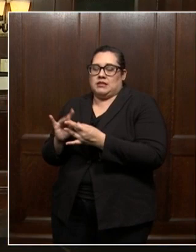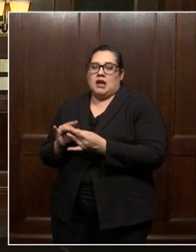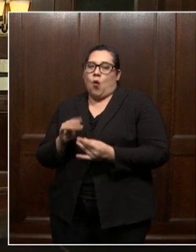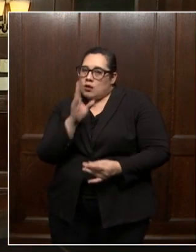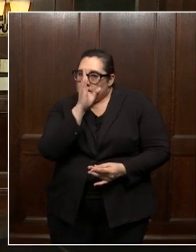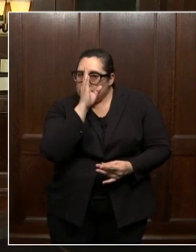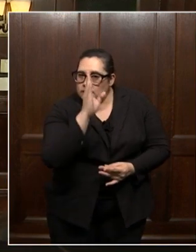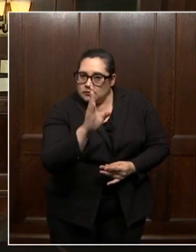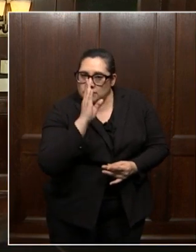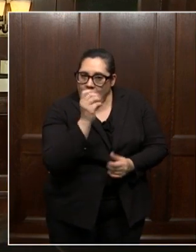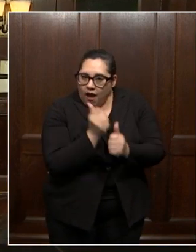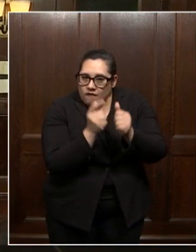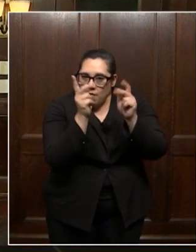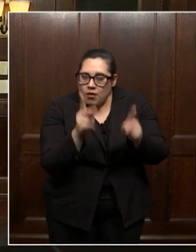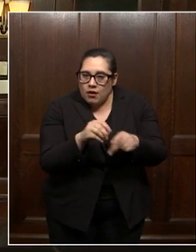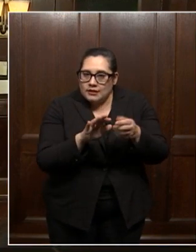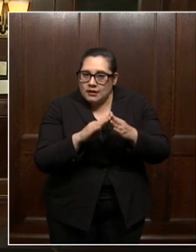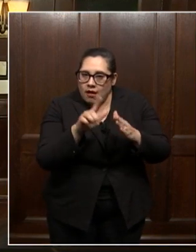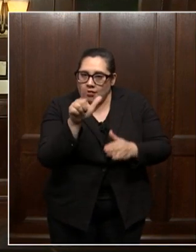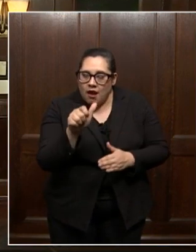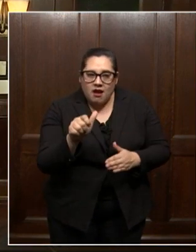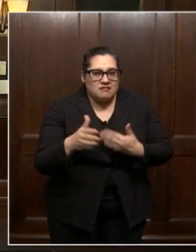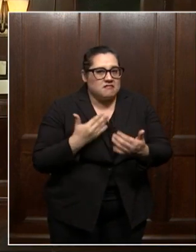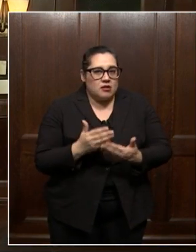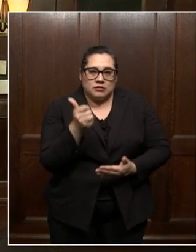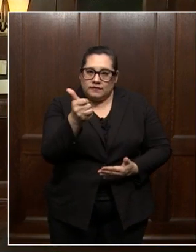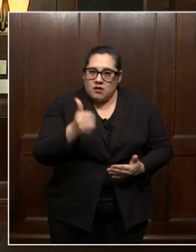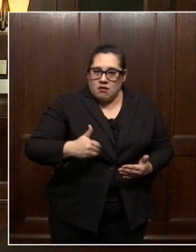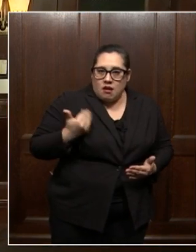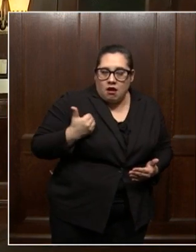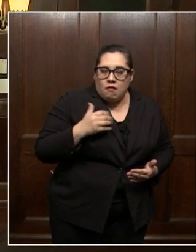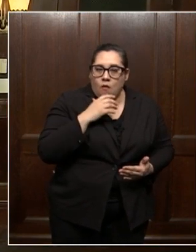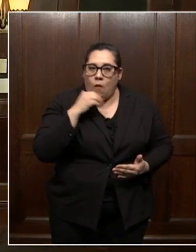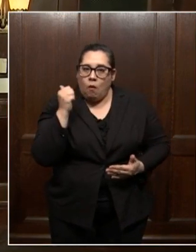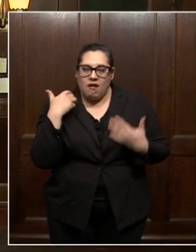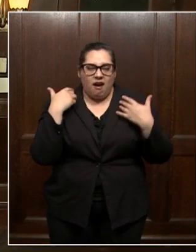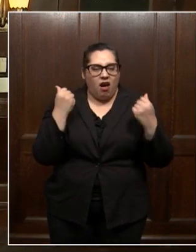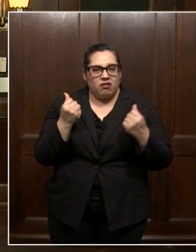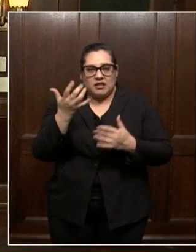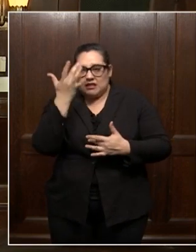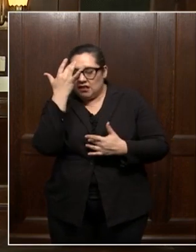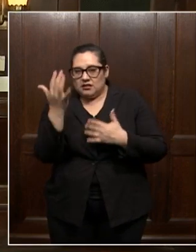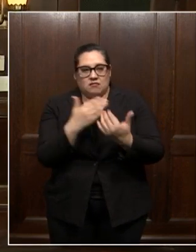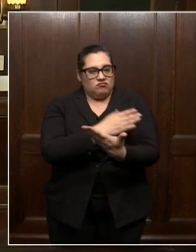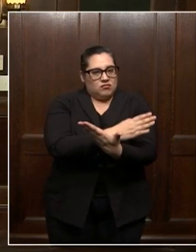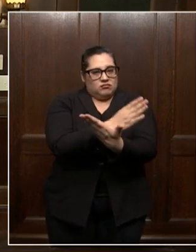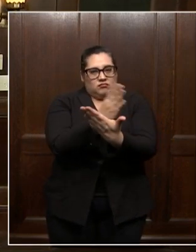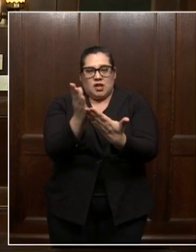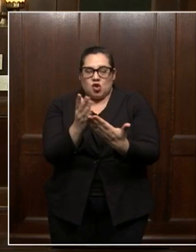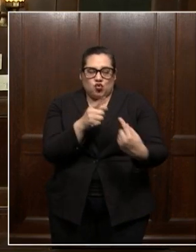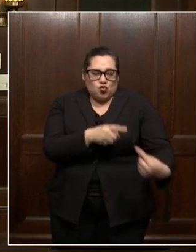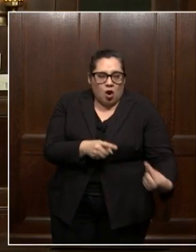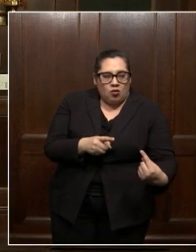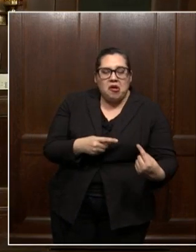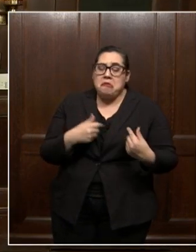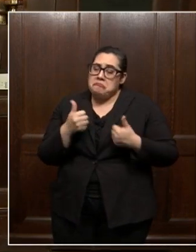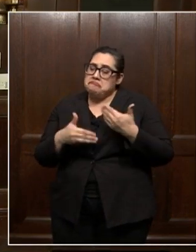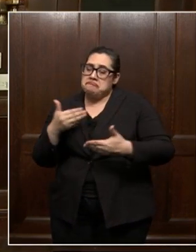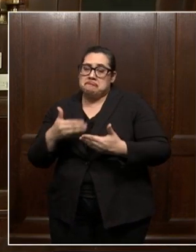to every person in Los Angeles, young or old, healthy or sick, struggling or getting by.